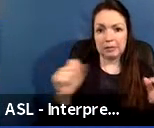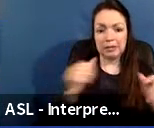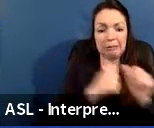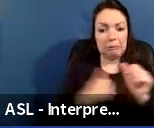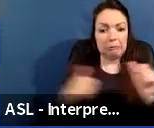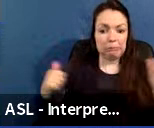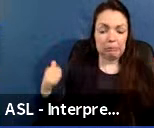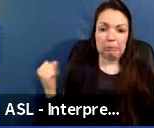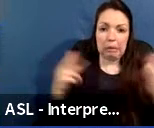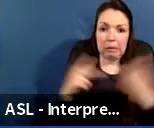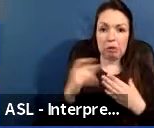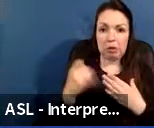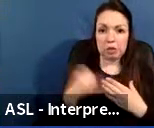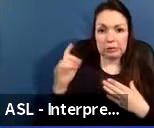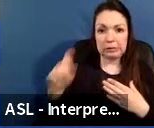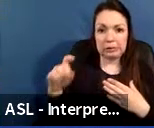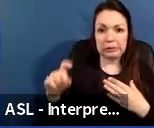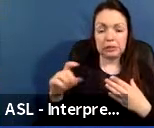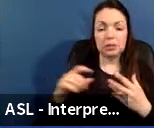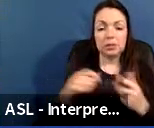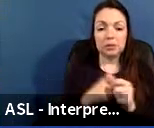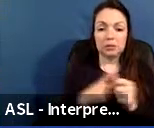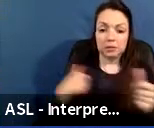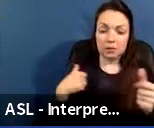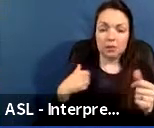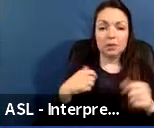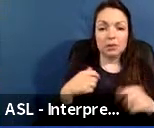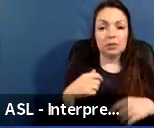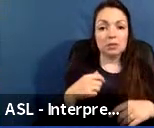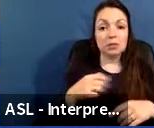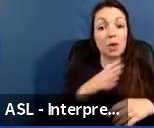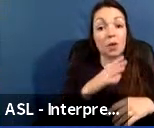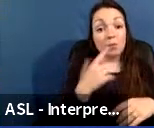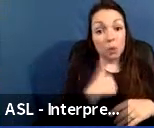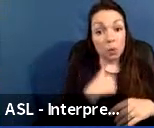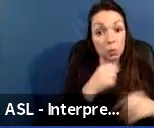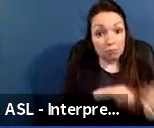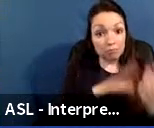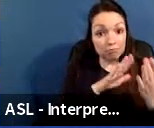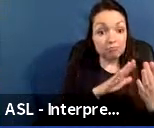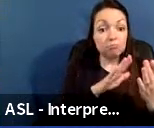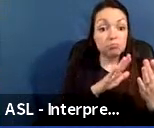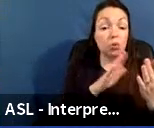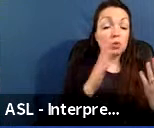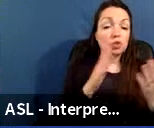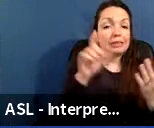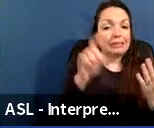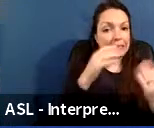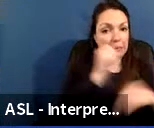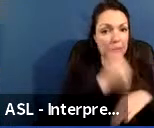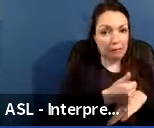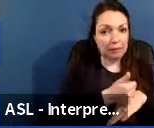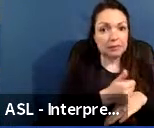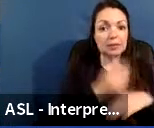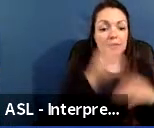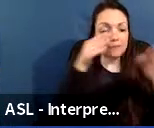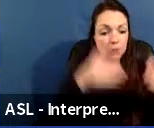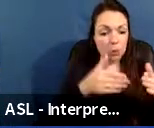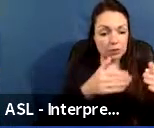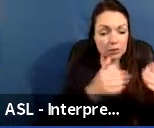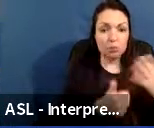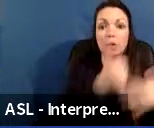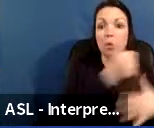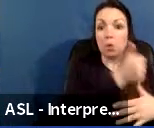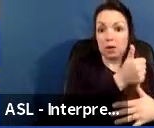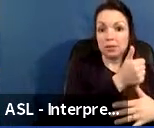coupled with continued budget constraints necessitates a needs based prioritization approach, focusing on priority capital needs and keeping